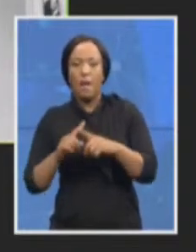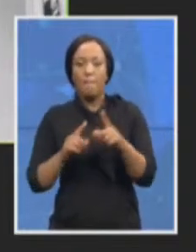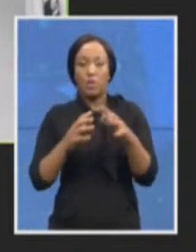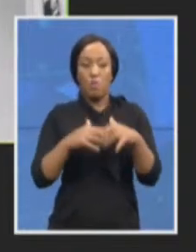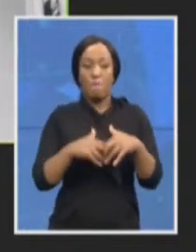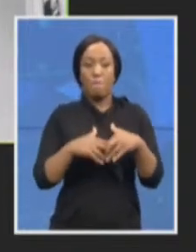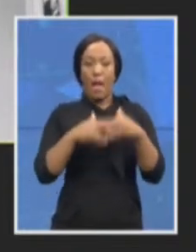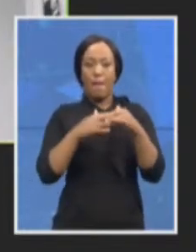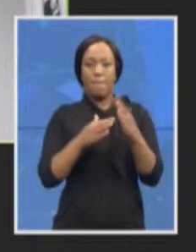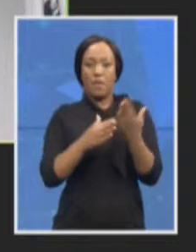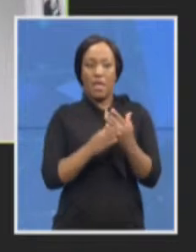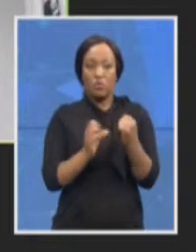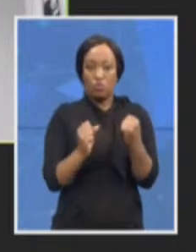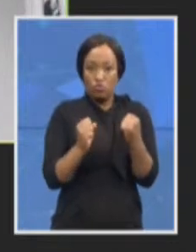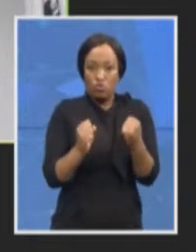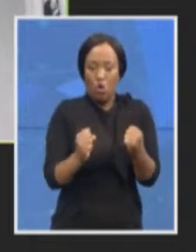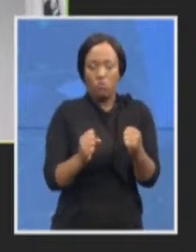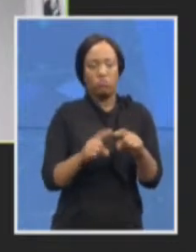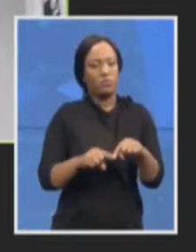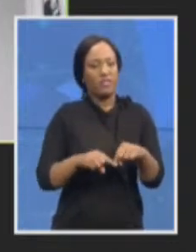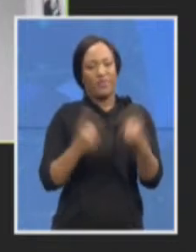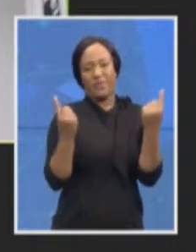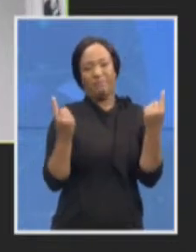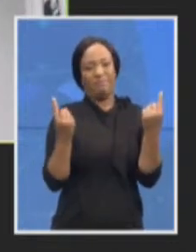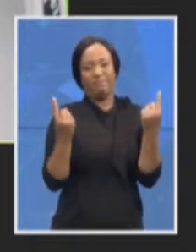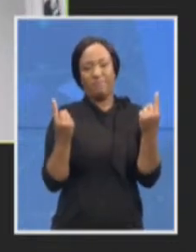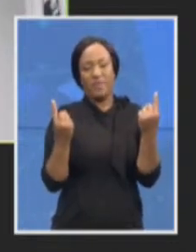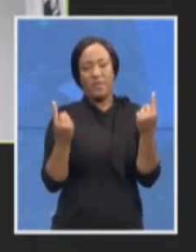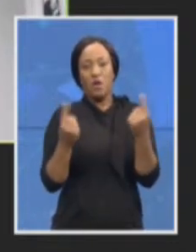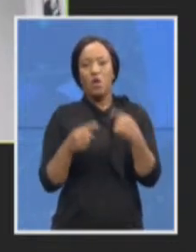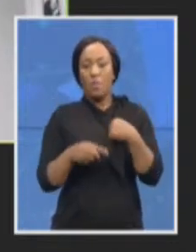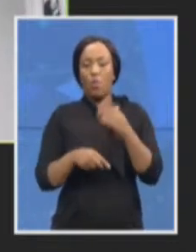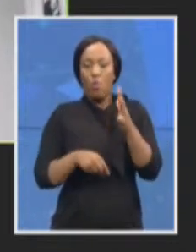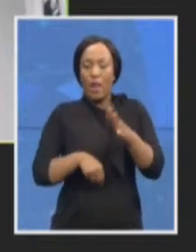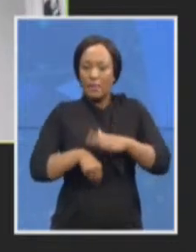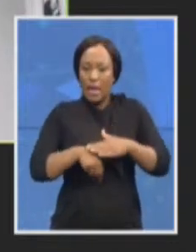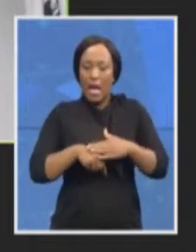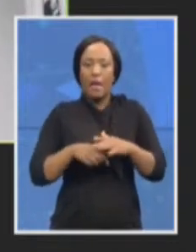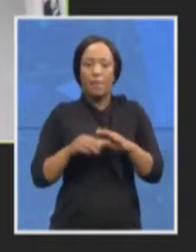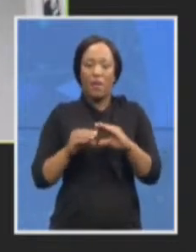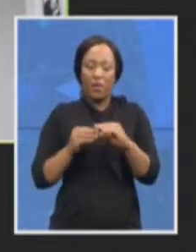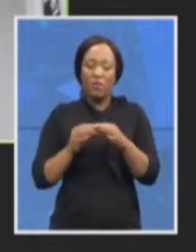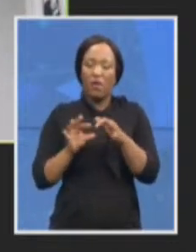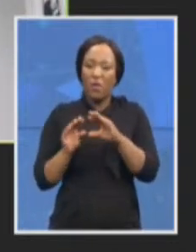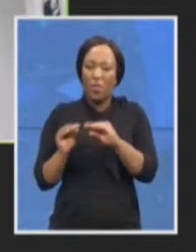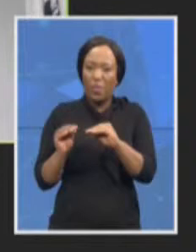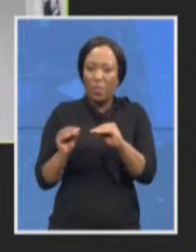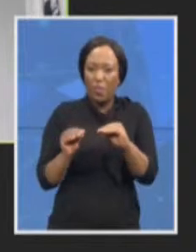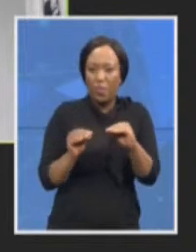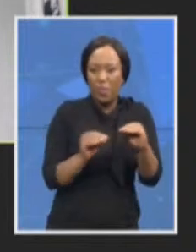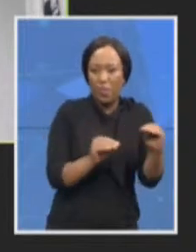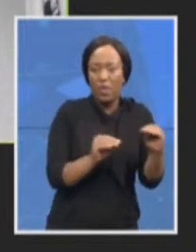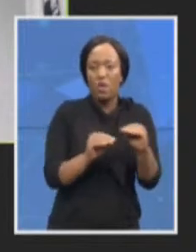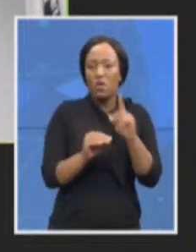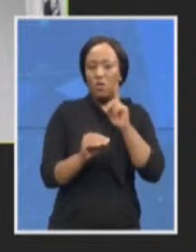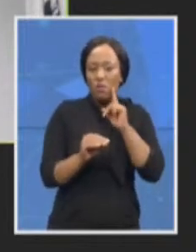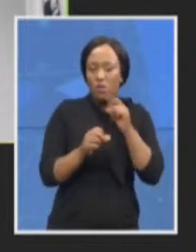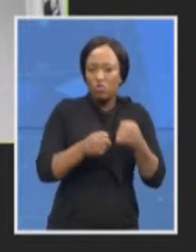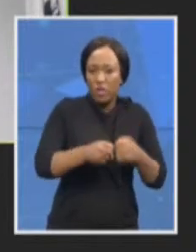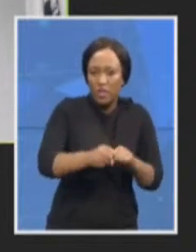it will take time to go through that and to make sure that we're very strategic about what the cases are that we take